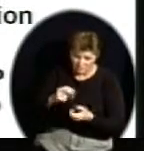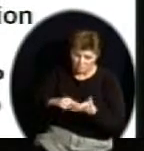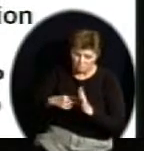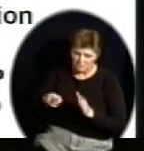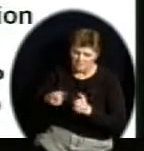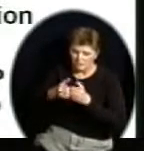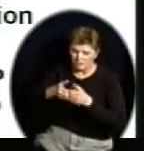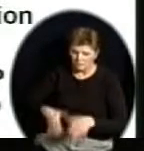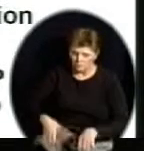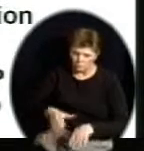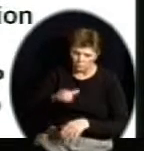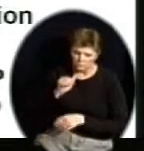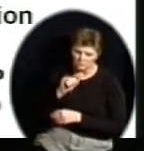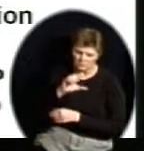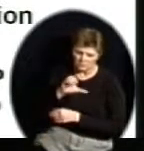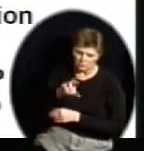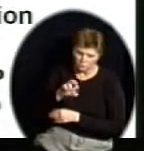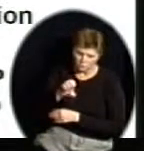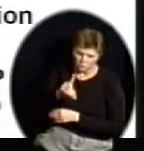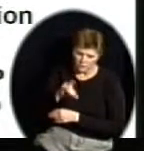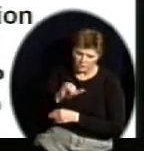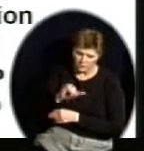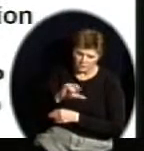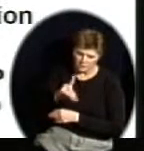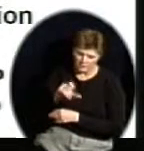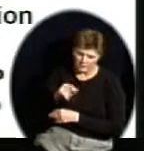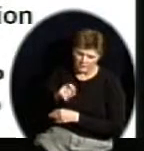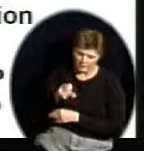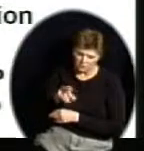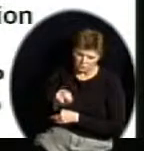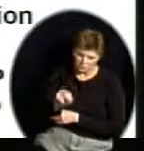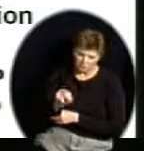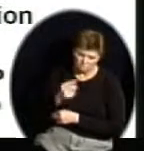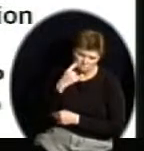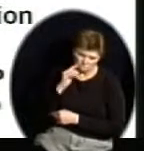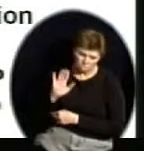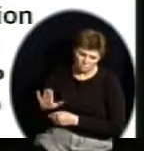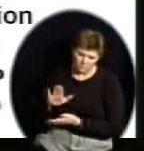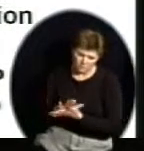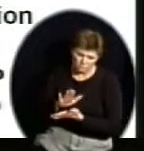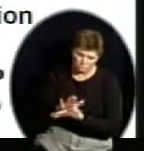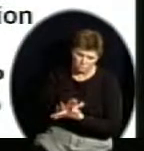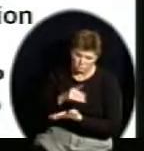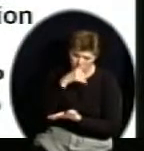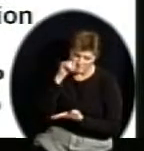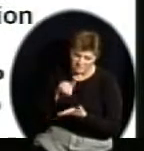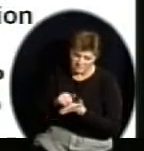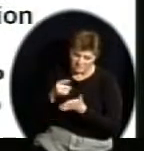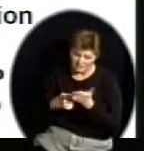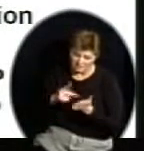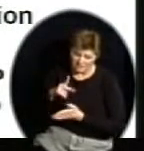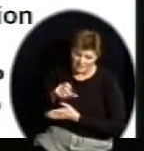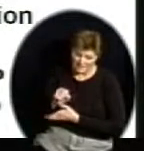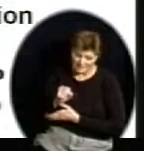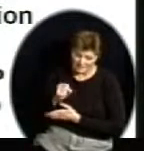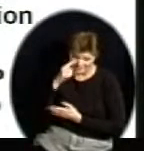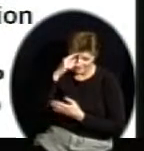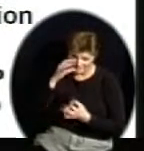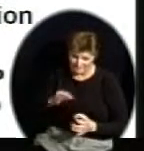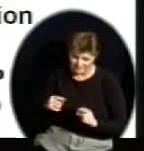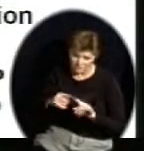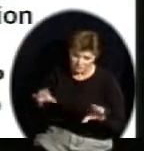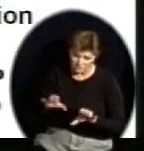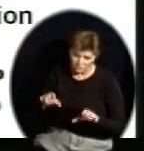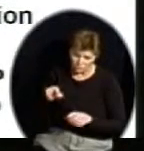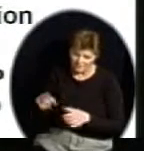accreditation because in the state of Kansas they chose to intertwine accreditation and AYP. You might remember last year that 11 districts